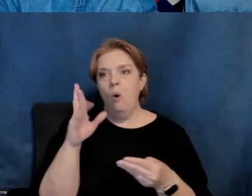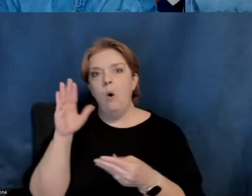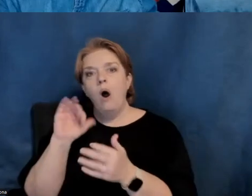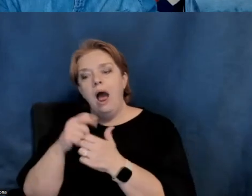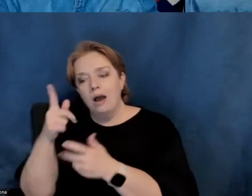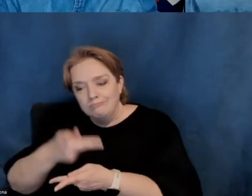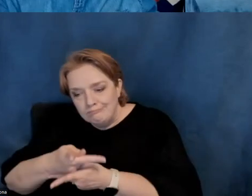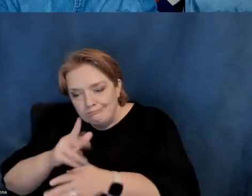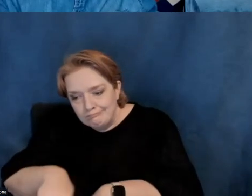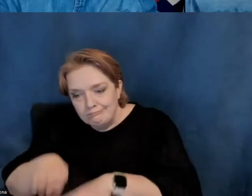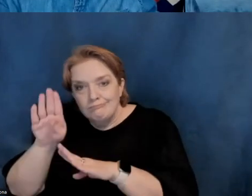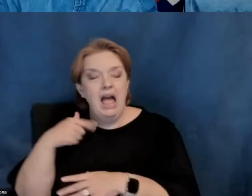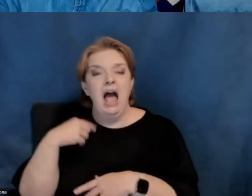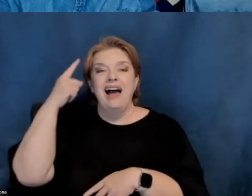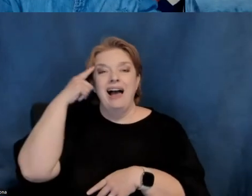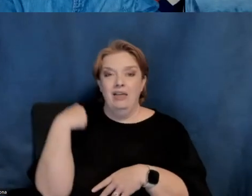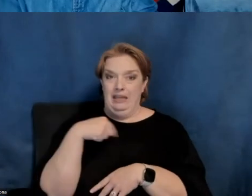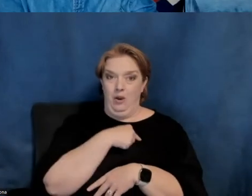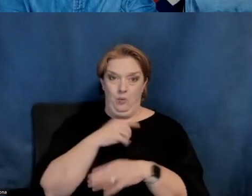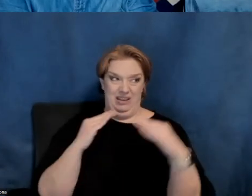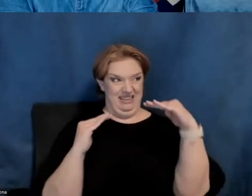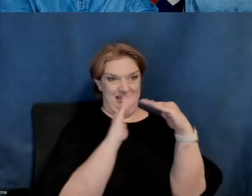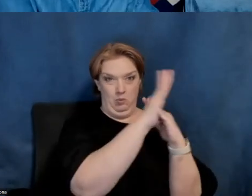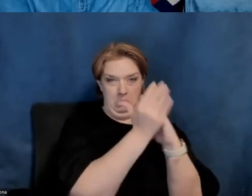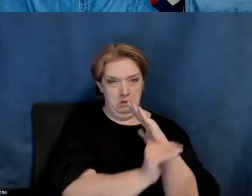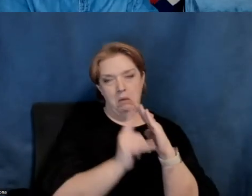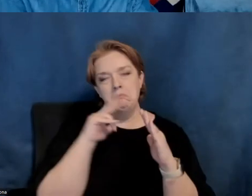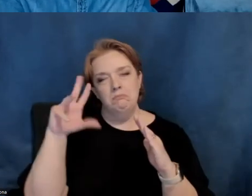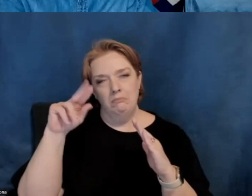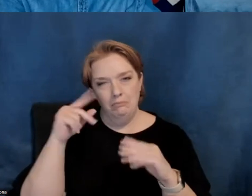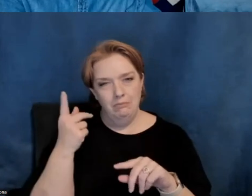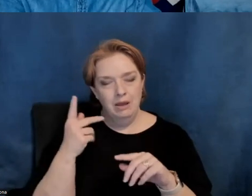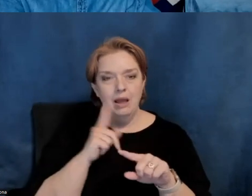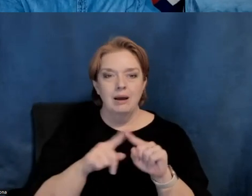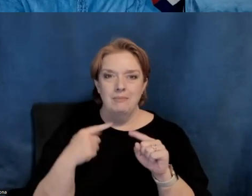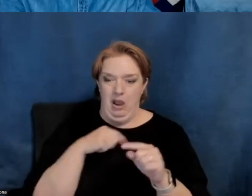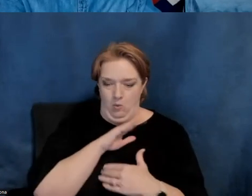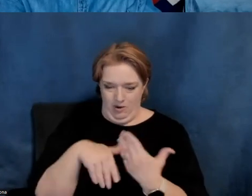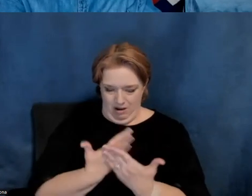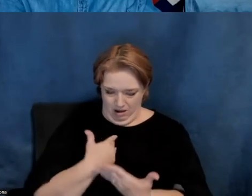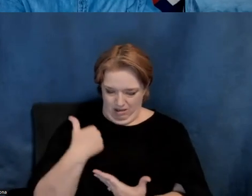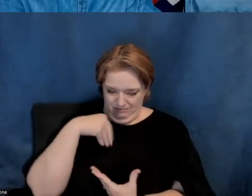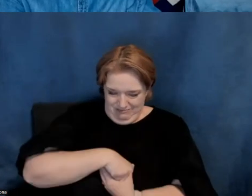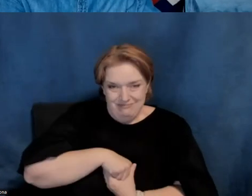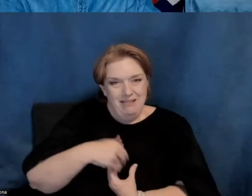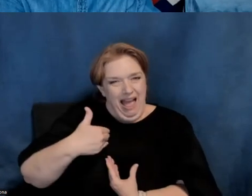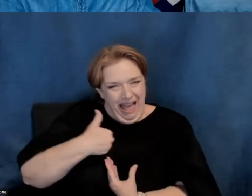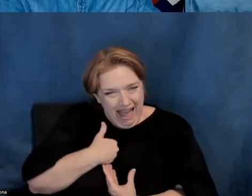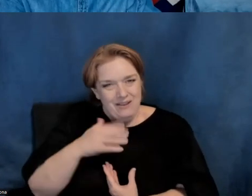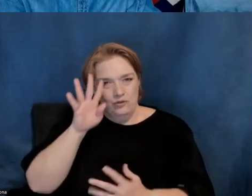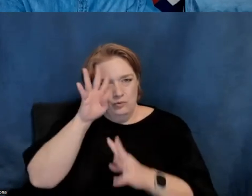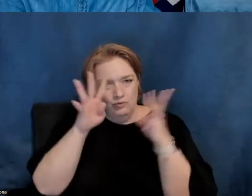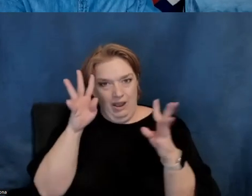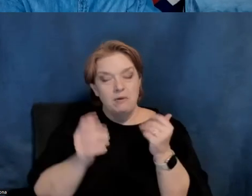we would apply ourselves. I think that's real, but, um, we all have creativity within us and most of us